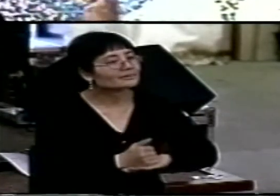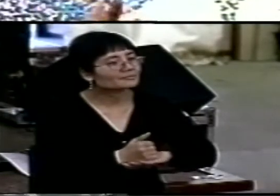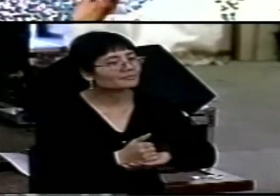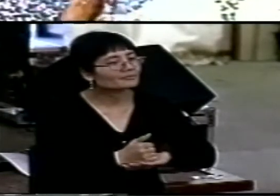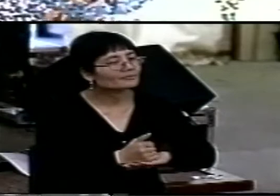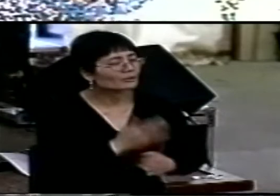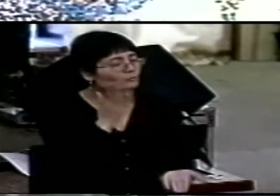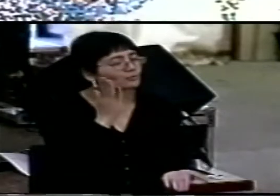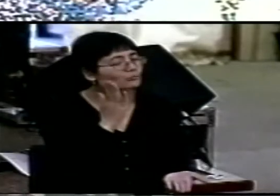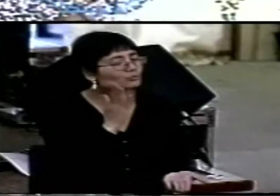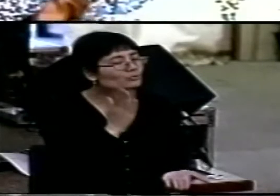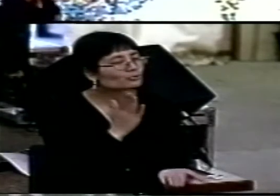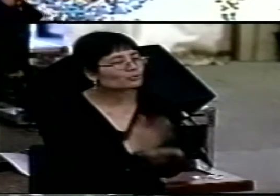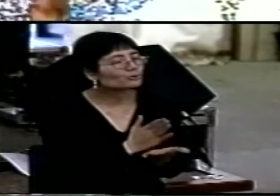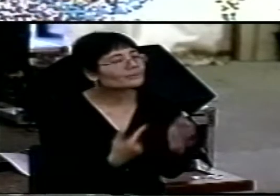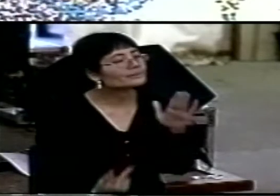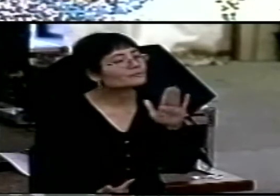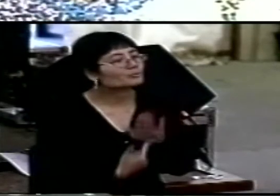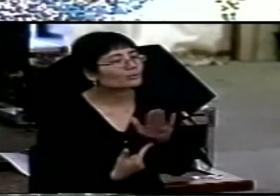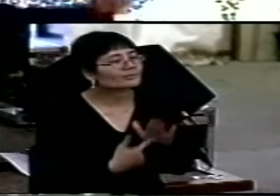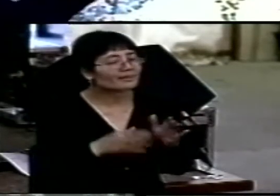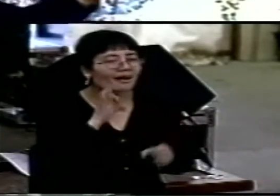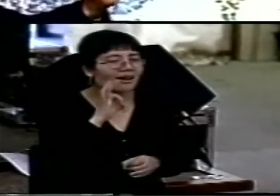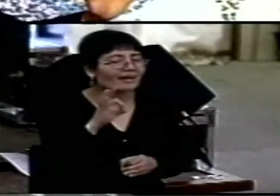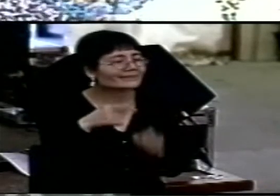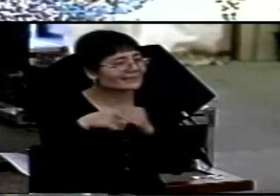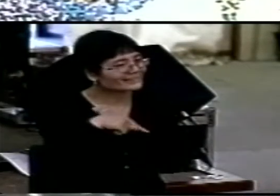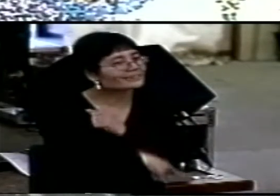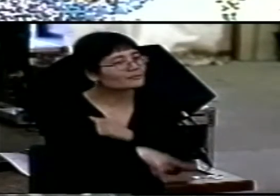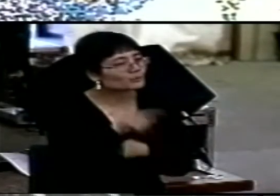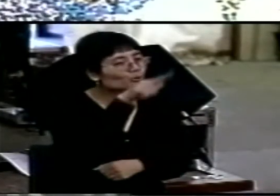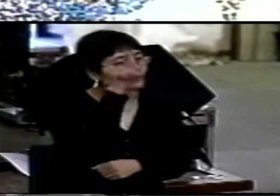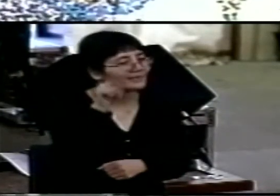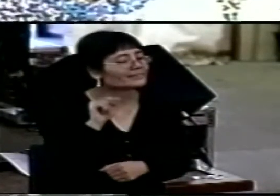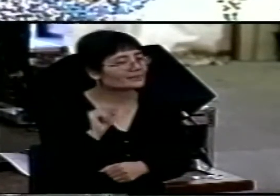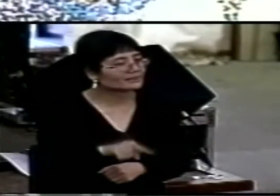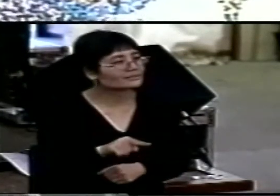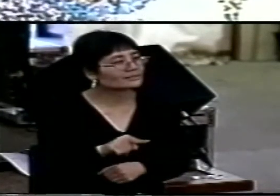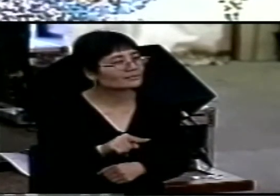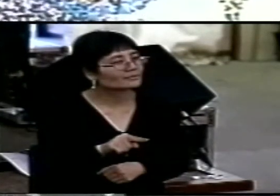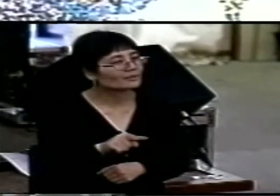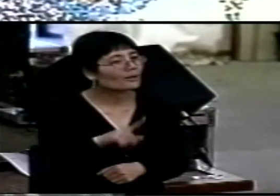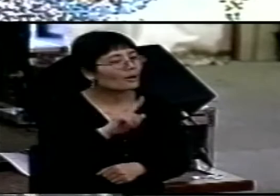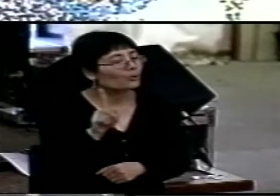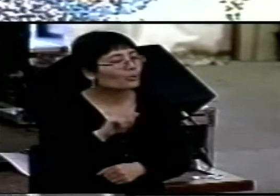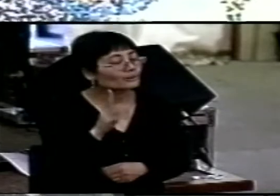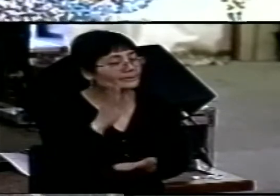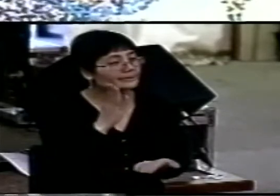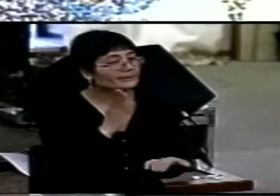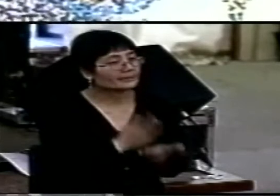Of course it is important to ask profound questions like what is an evangelical?